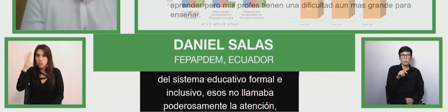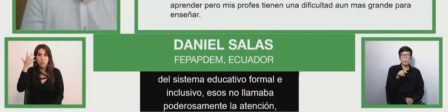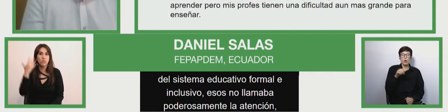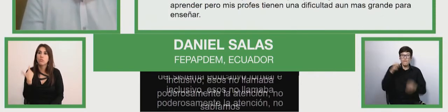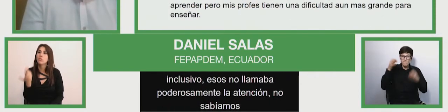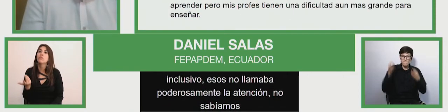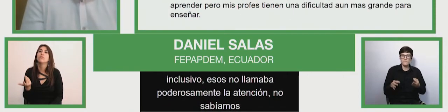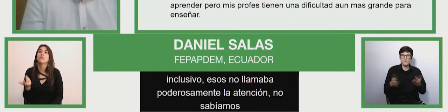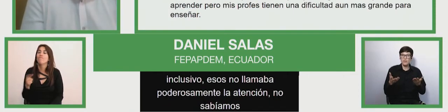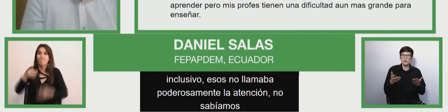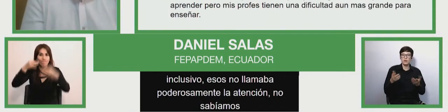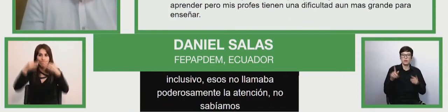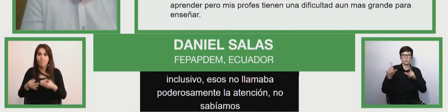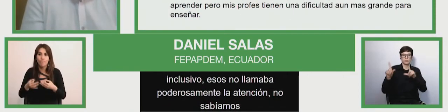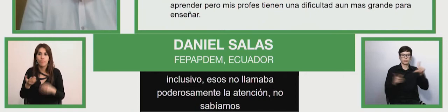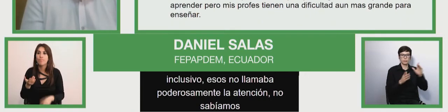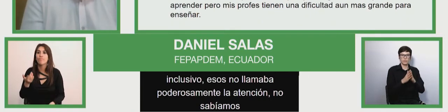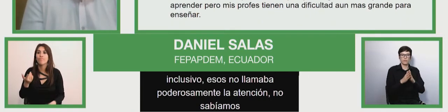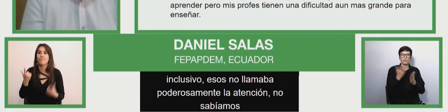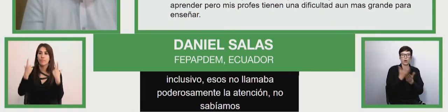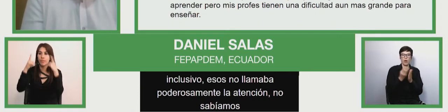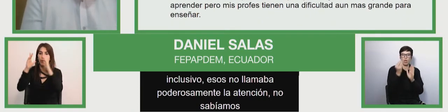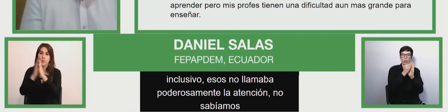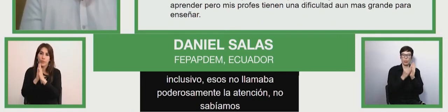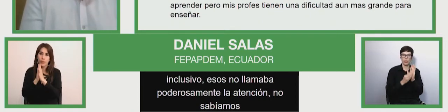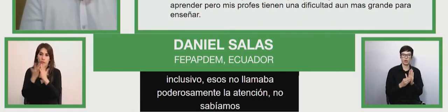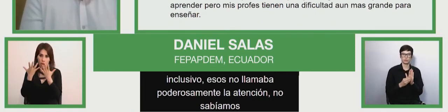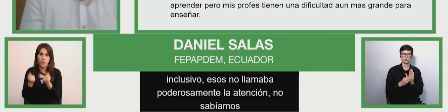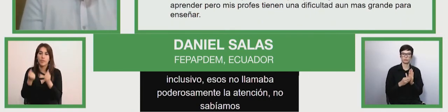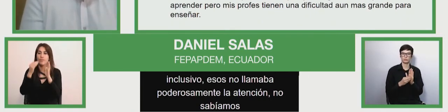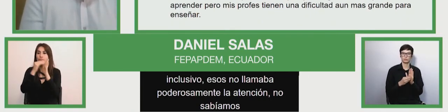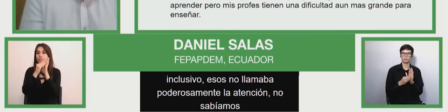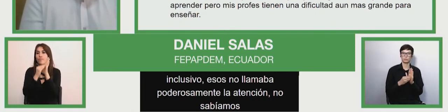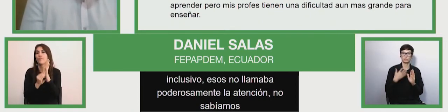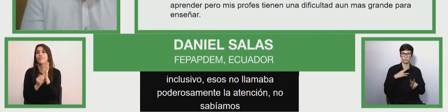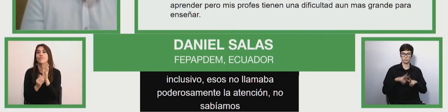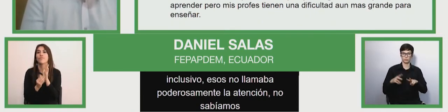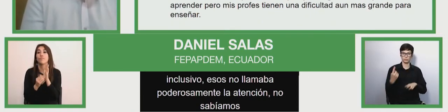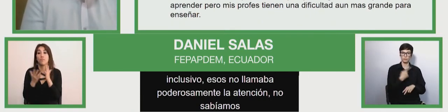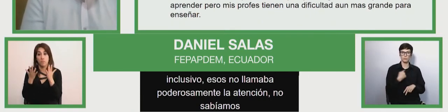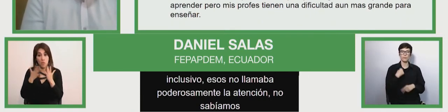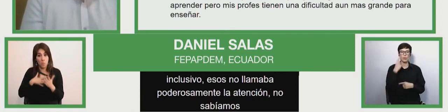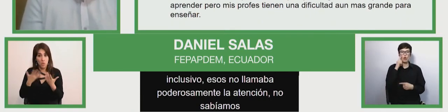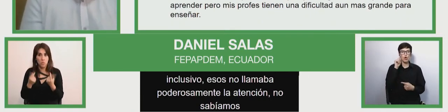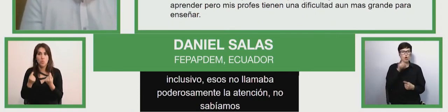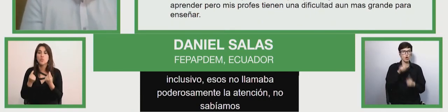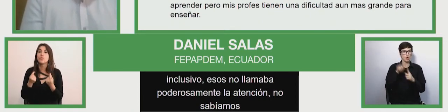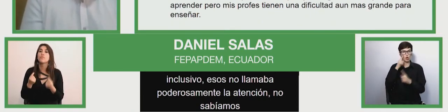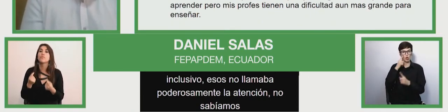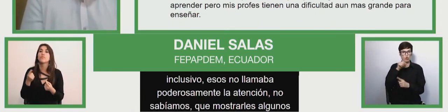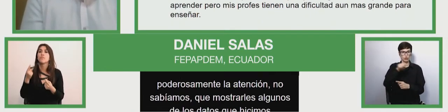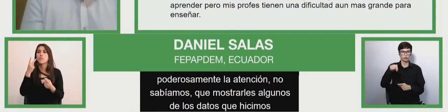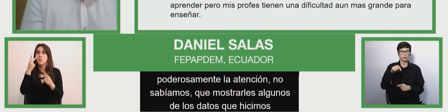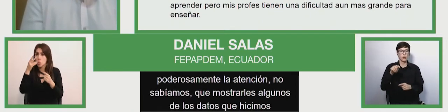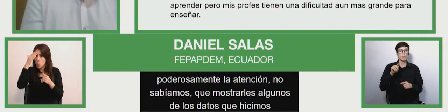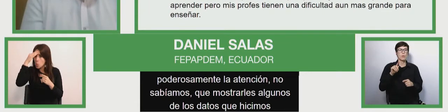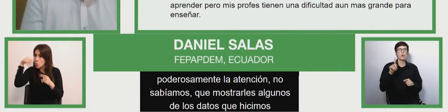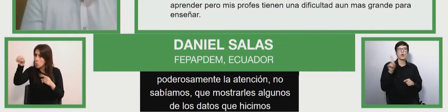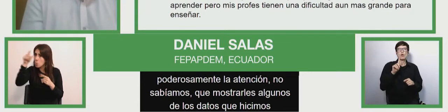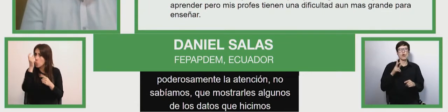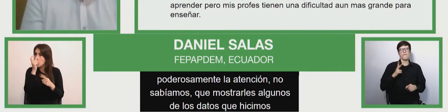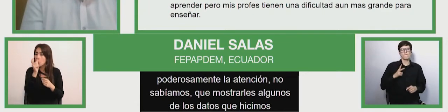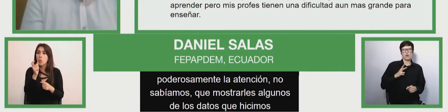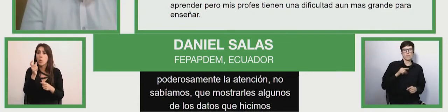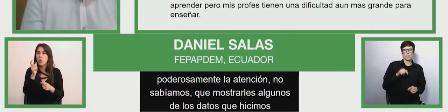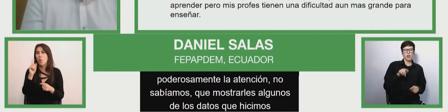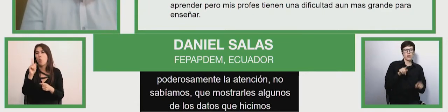me next i want to show you some of the the data we used we knew them informally we sent them information through this